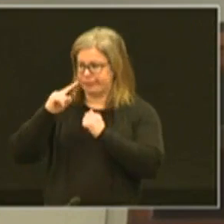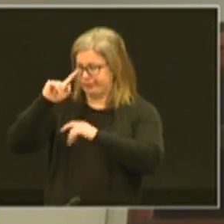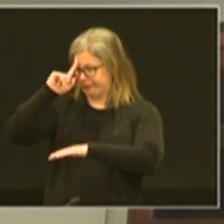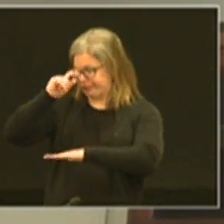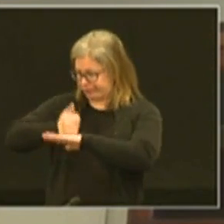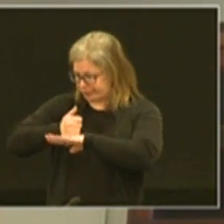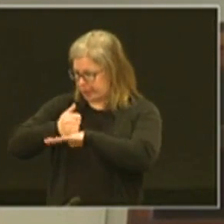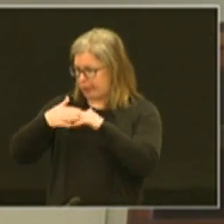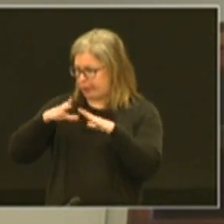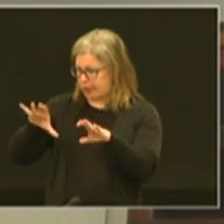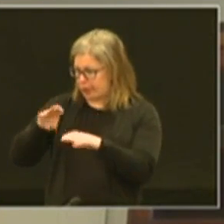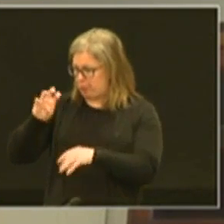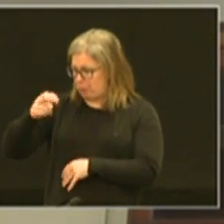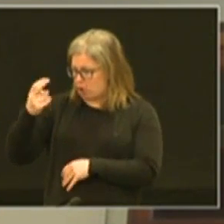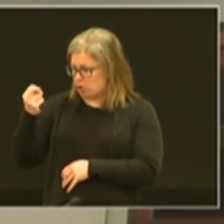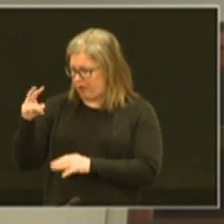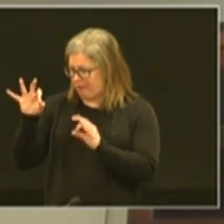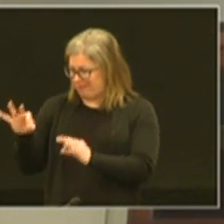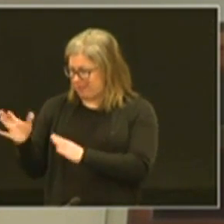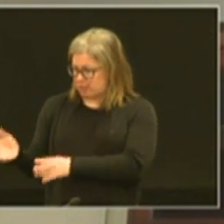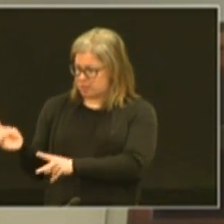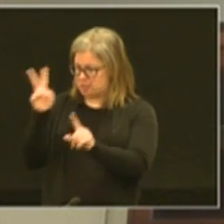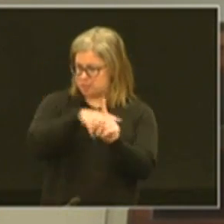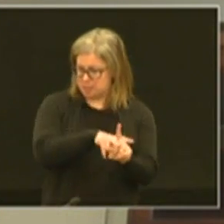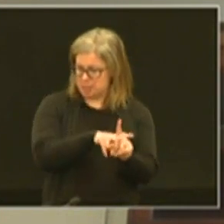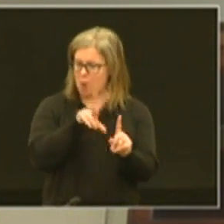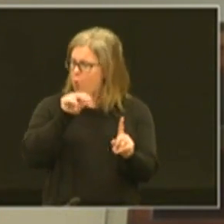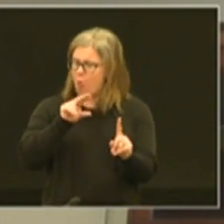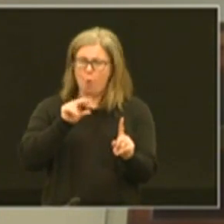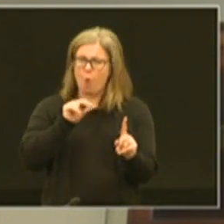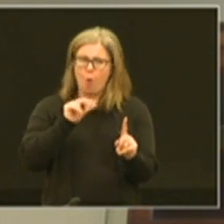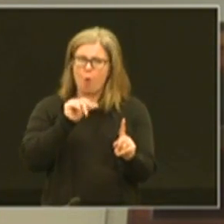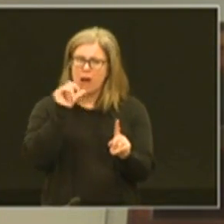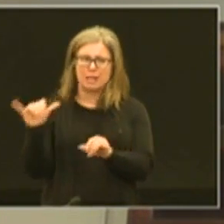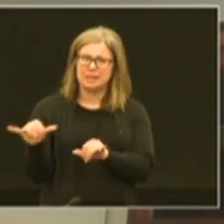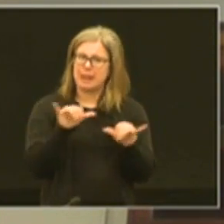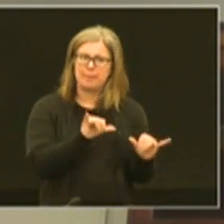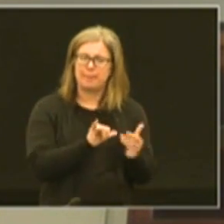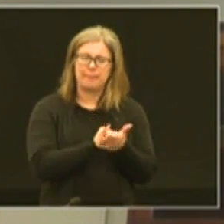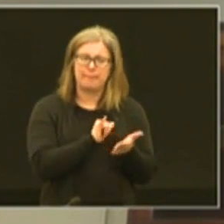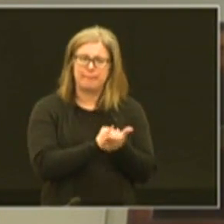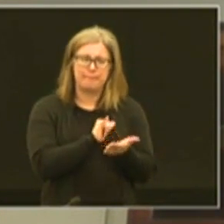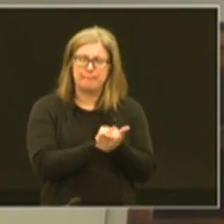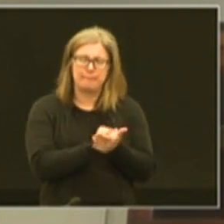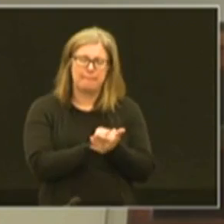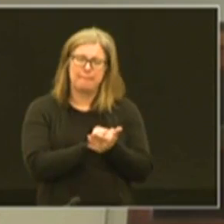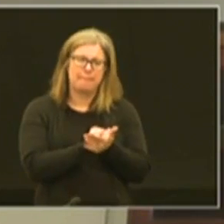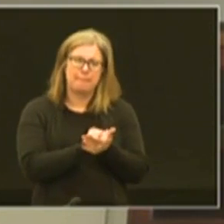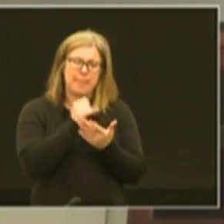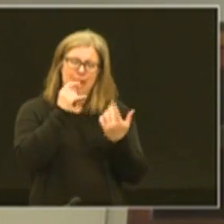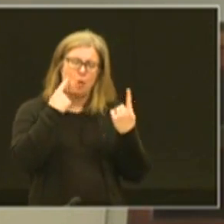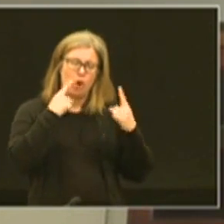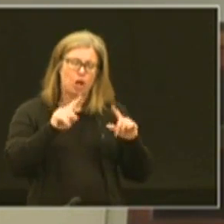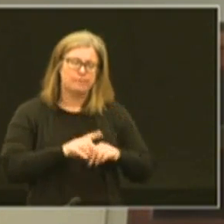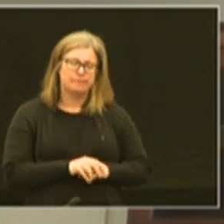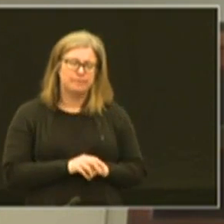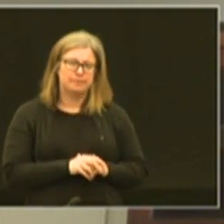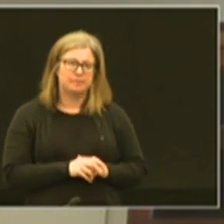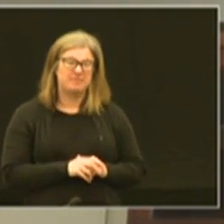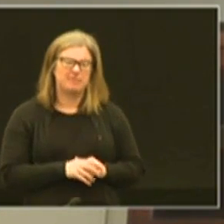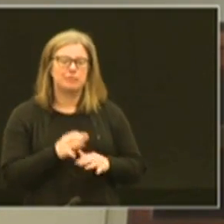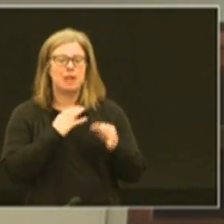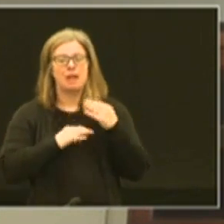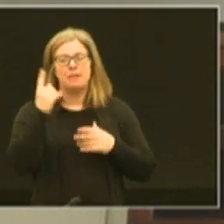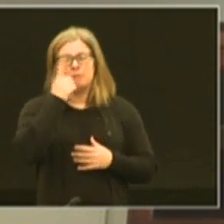whatever we were doing on march 12th trying to make that the same way virtually that's just not going to work out and